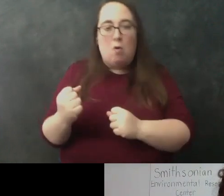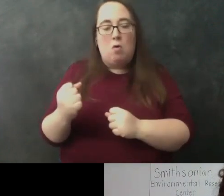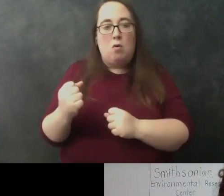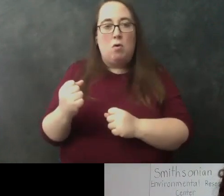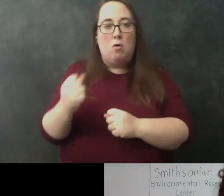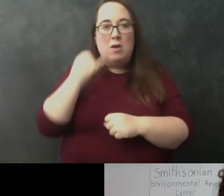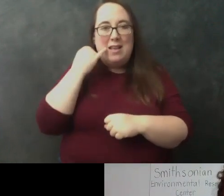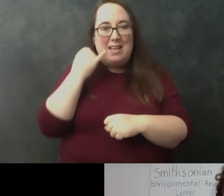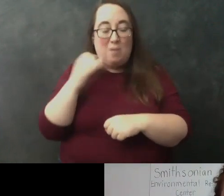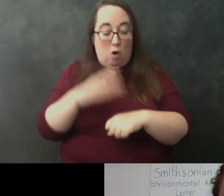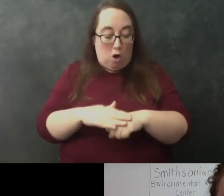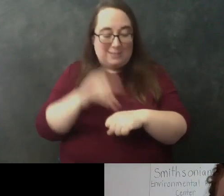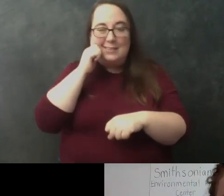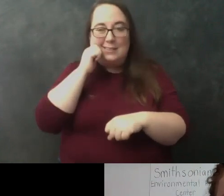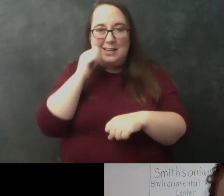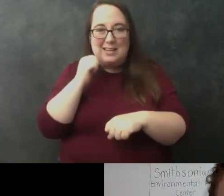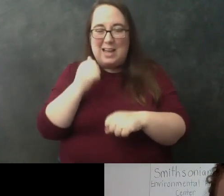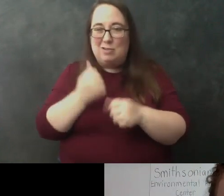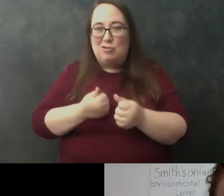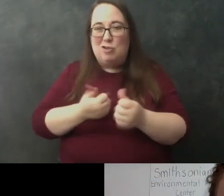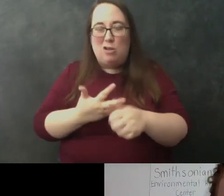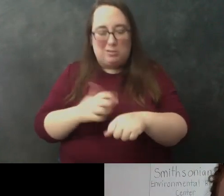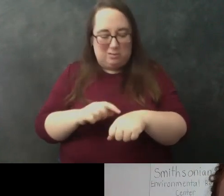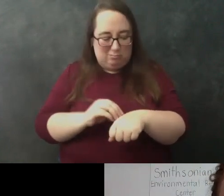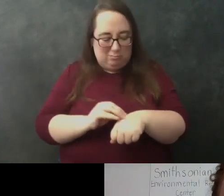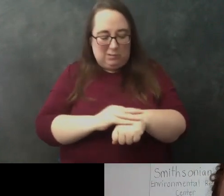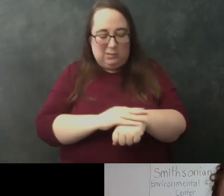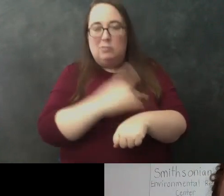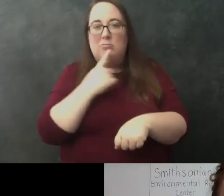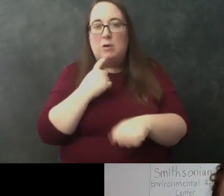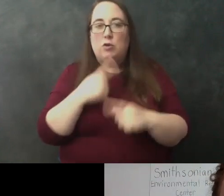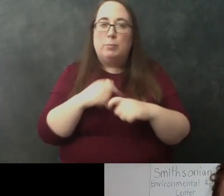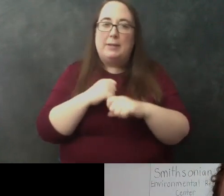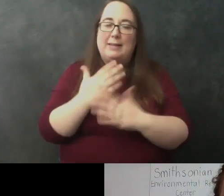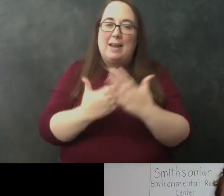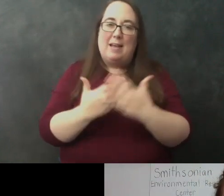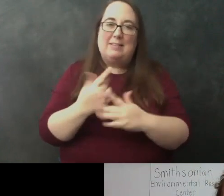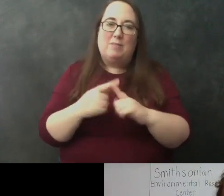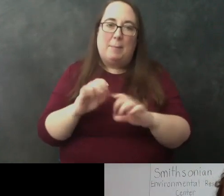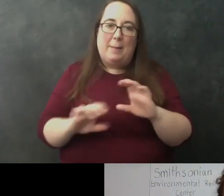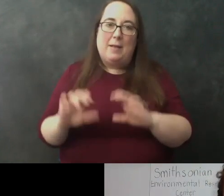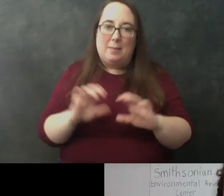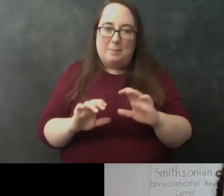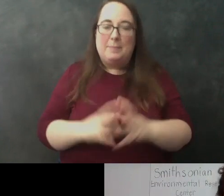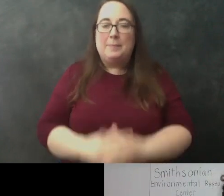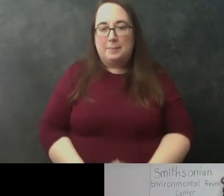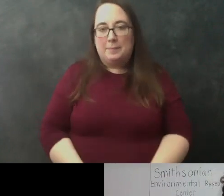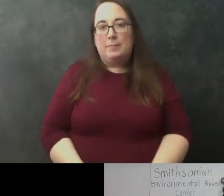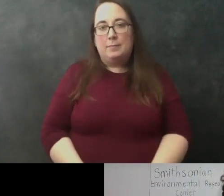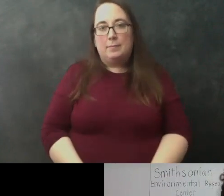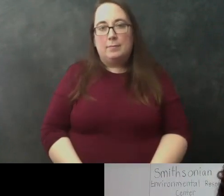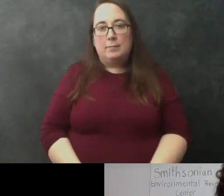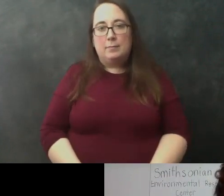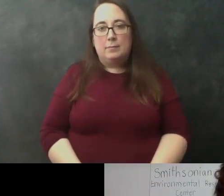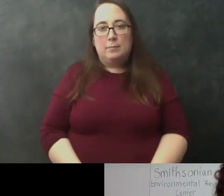get it on our skin it can like cause a rash and a lot of irritation so we want to protect our hands from the chemicals that we're using okay so katrina so